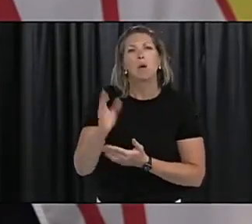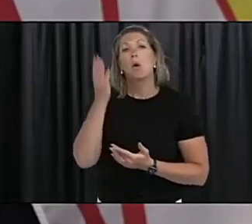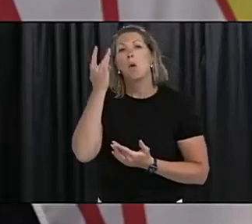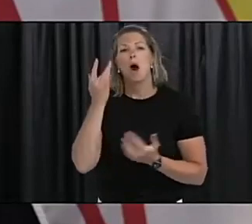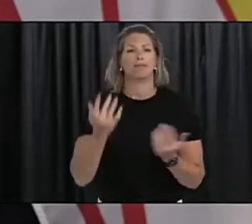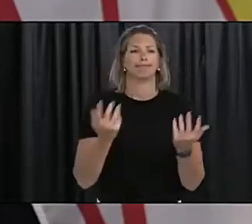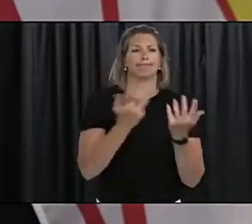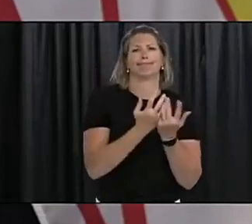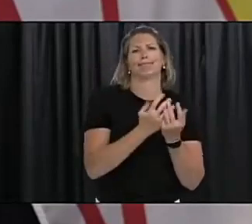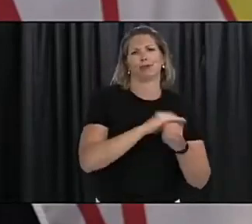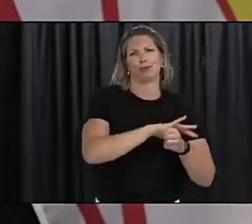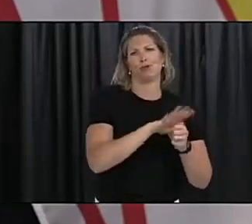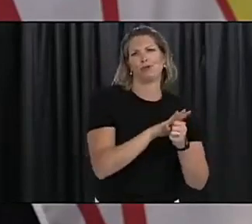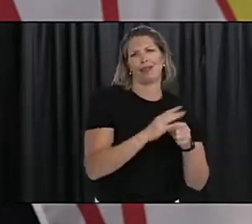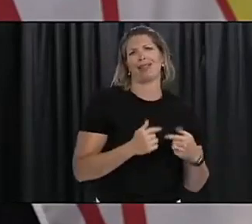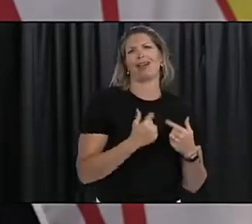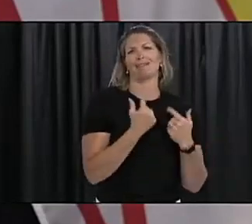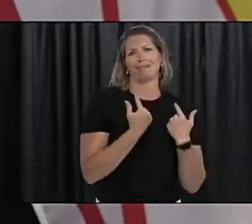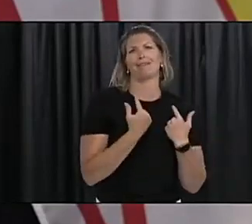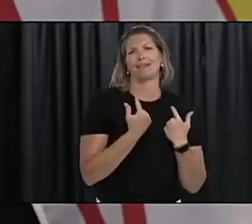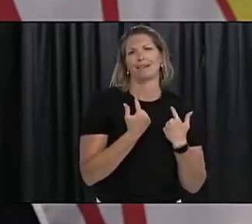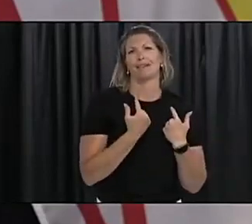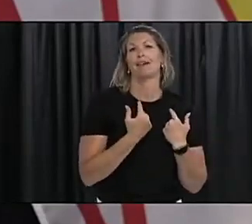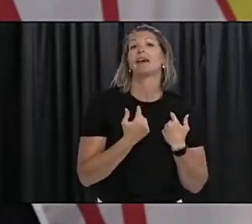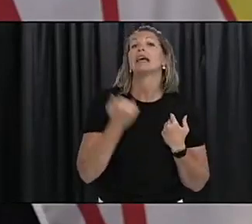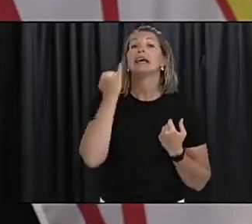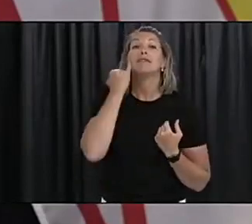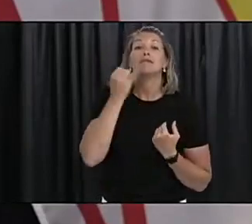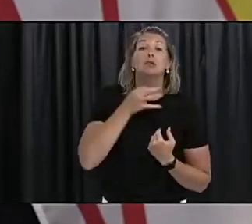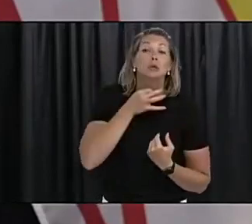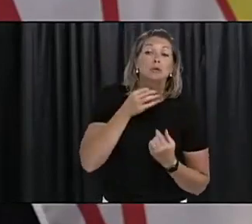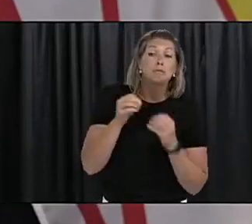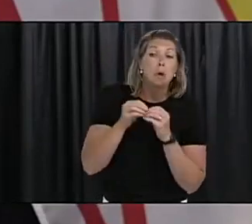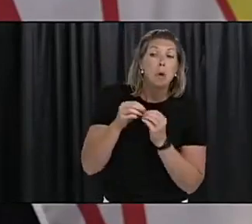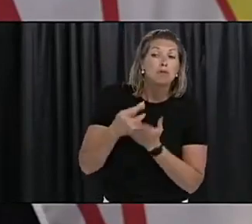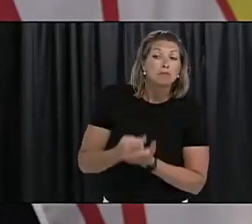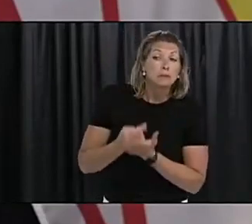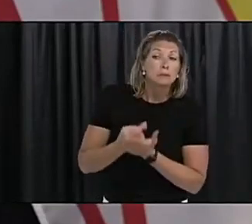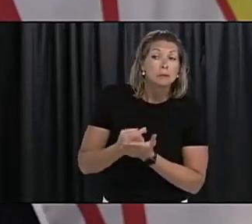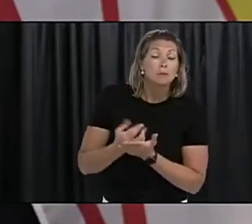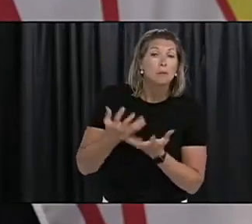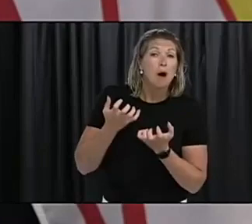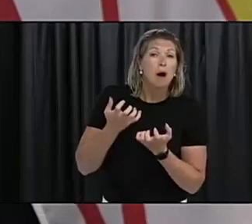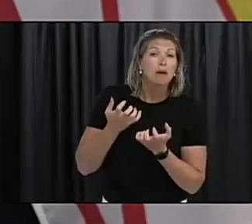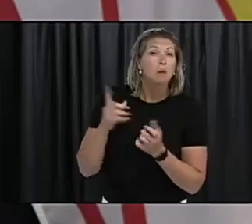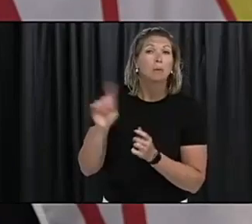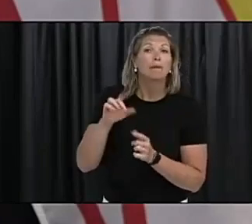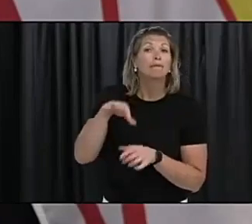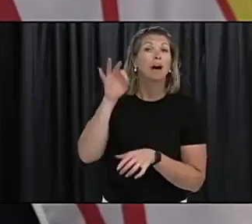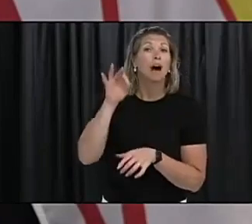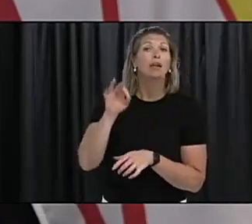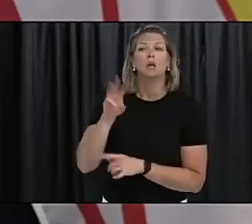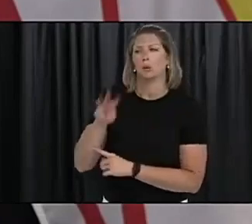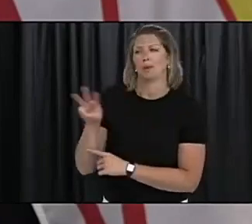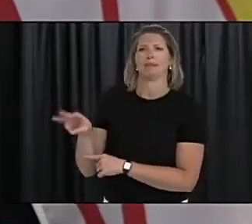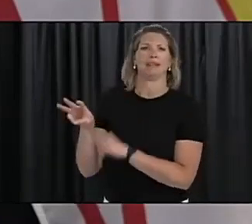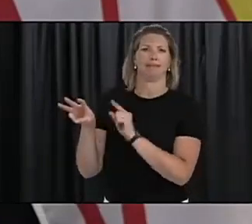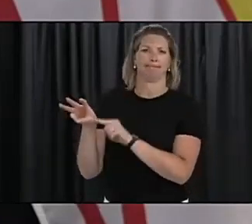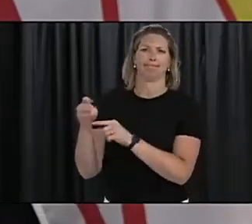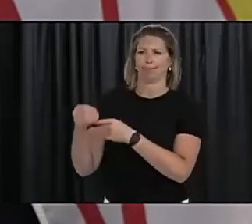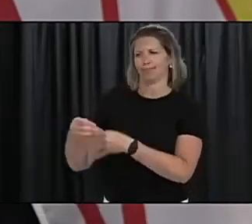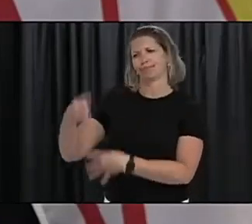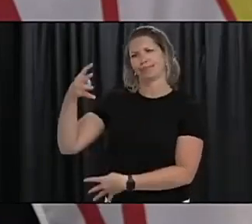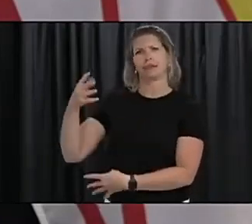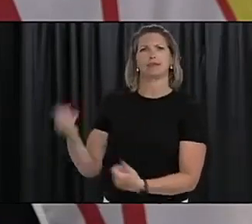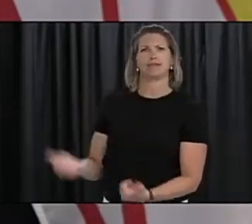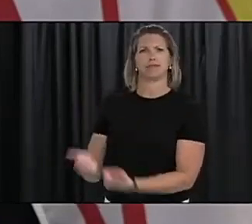range of supports available. Make sure that you visit our COVID-19 website to see what may apply to you. Now, in the meantime, let's continue to stay